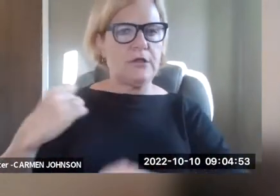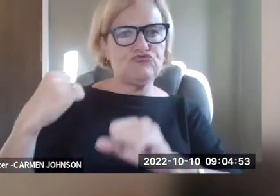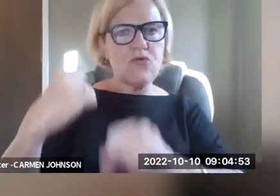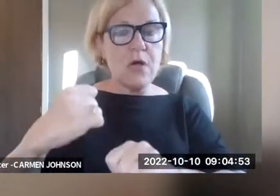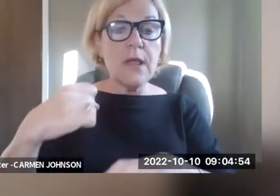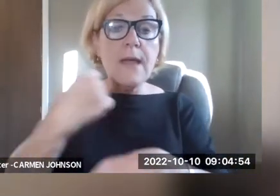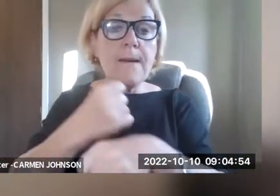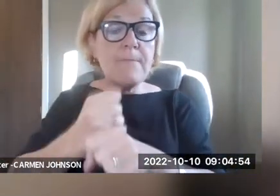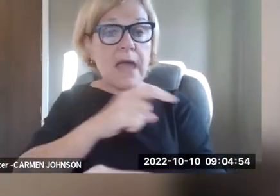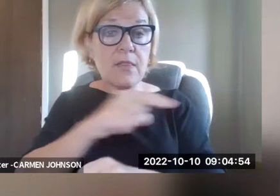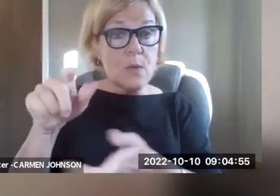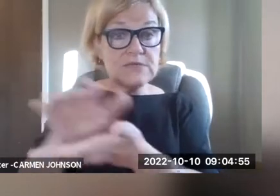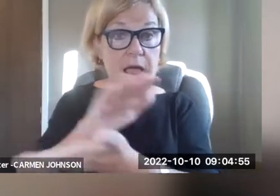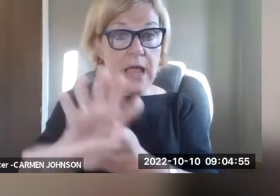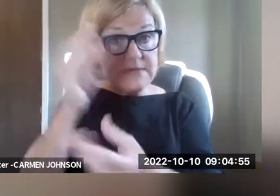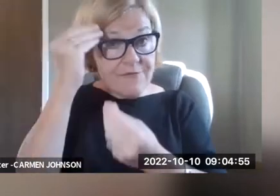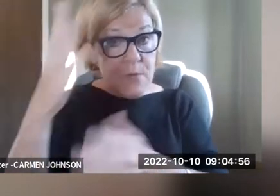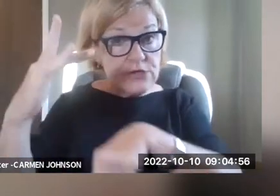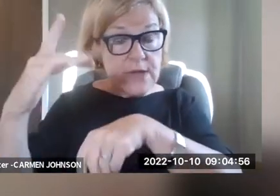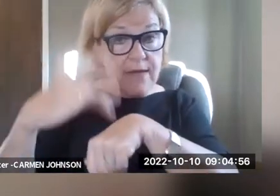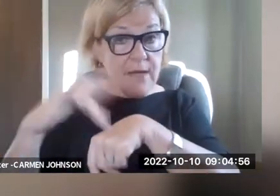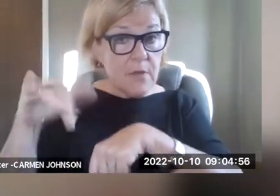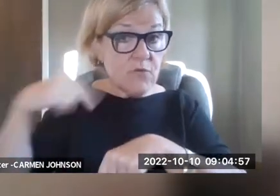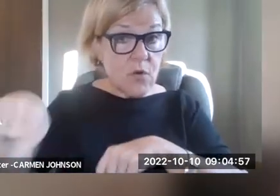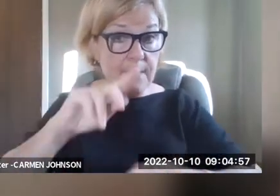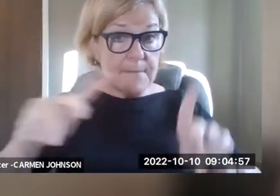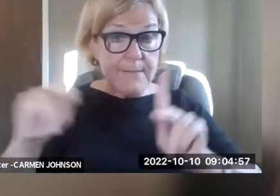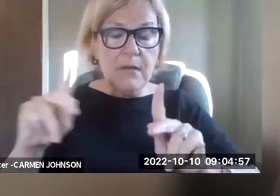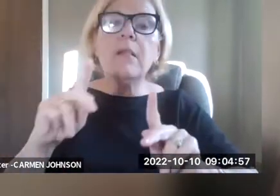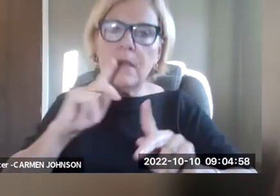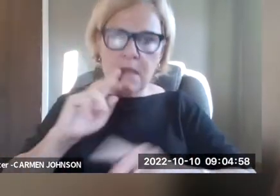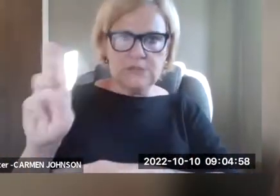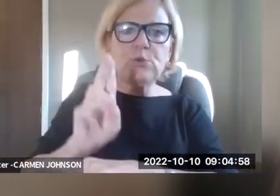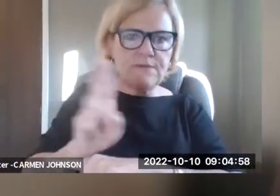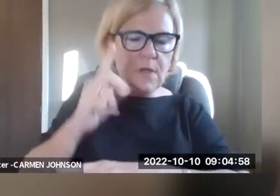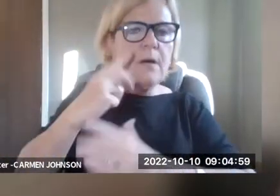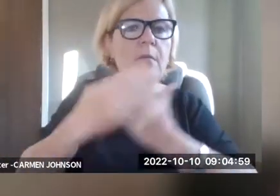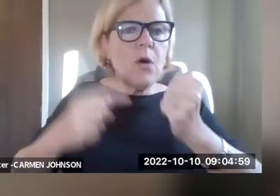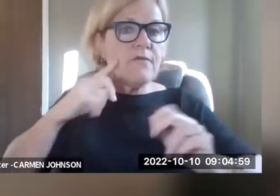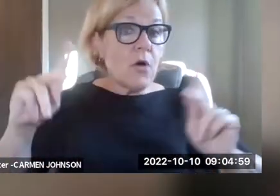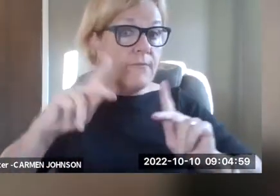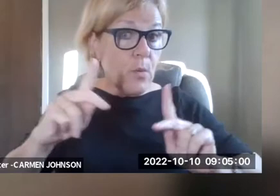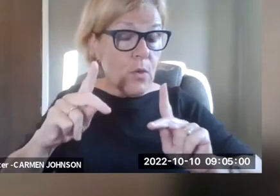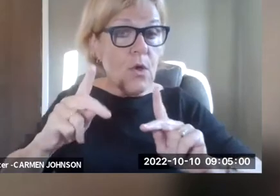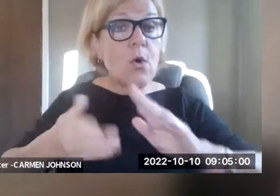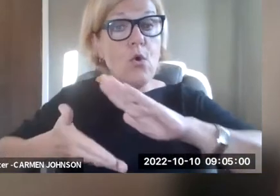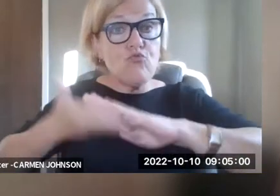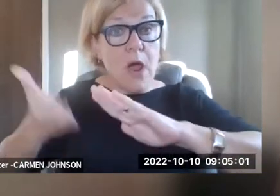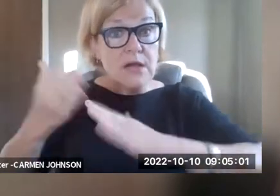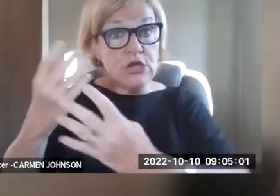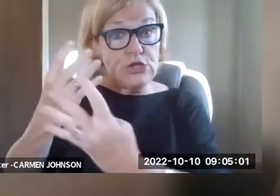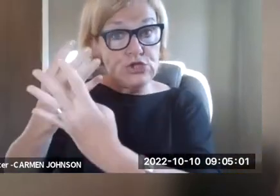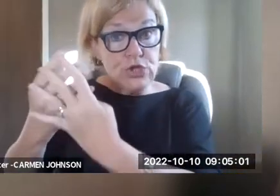juvenile detention, and the like. And we feel very strongly that making those documents and information